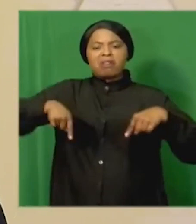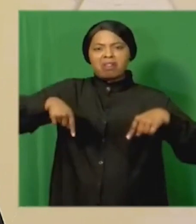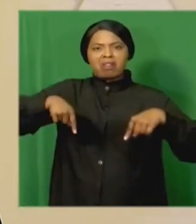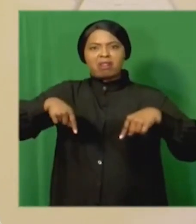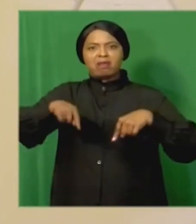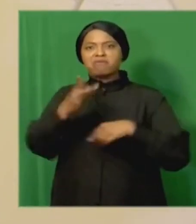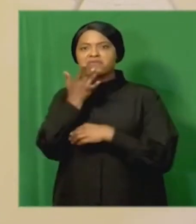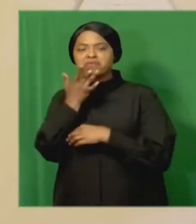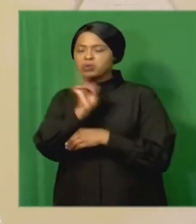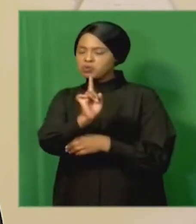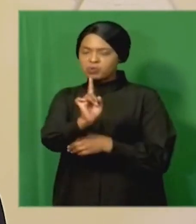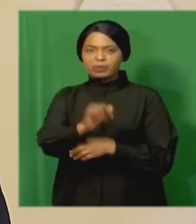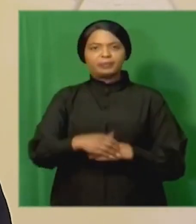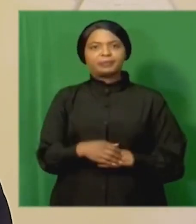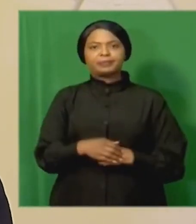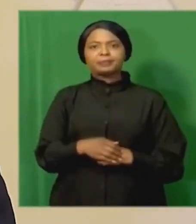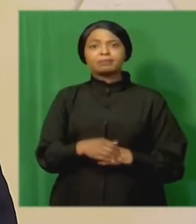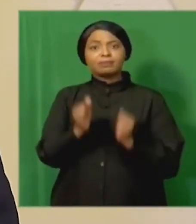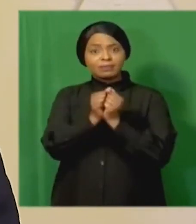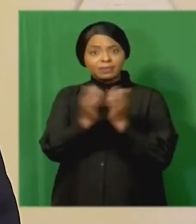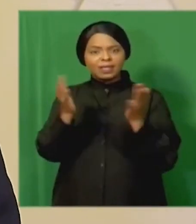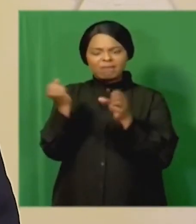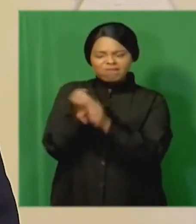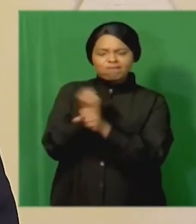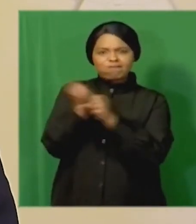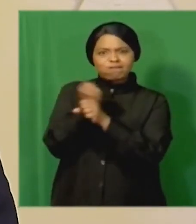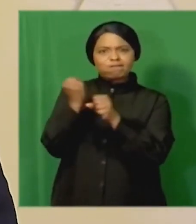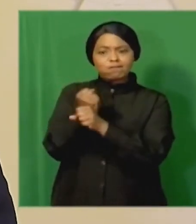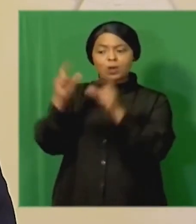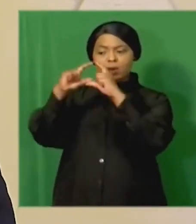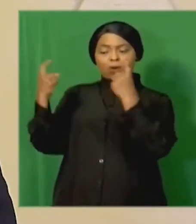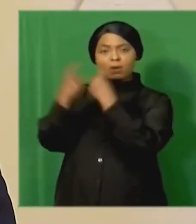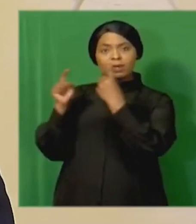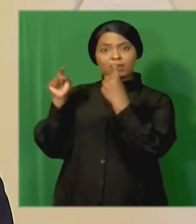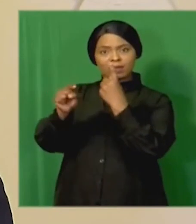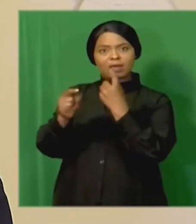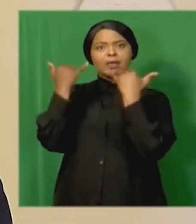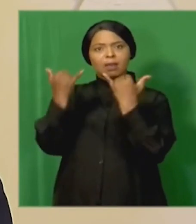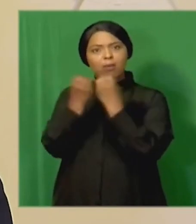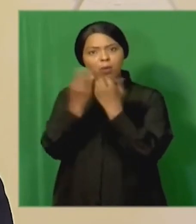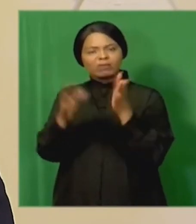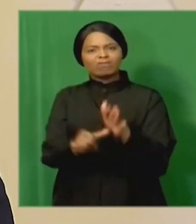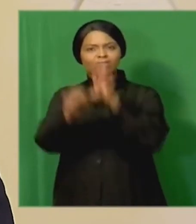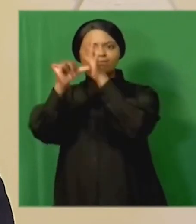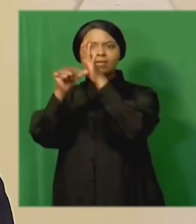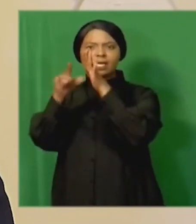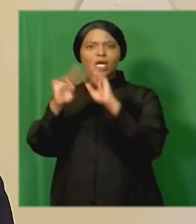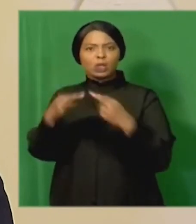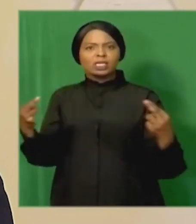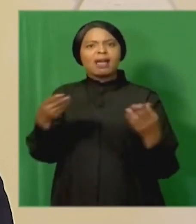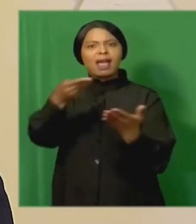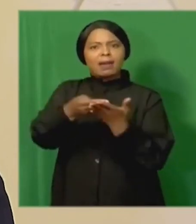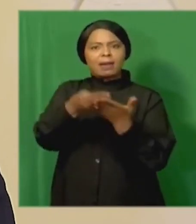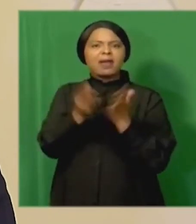prejudice since the start of the work of the commission significant resources have been made available